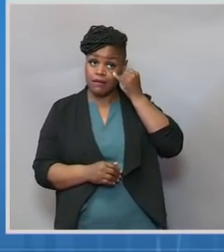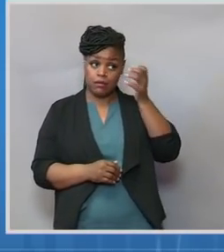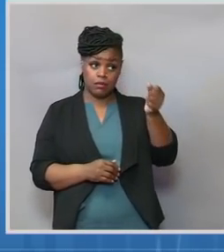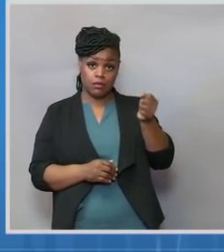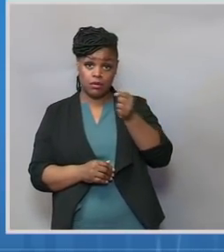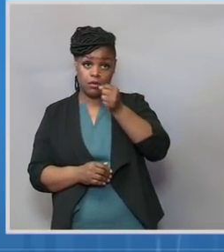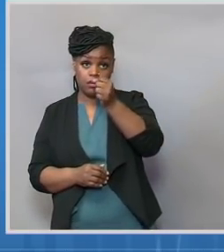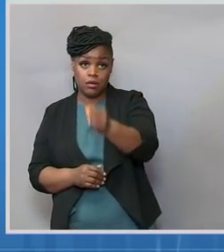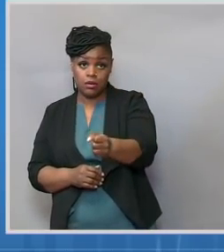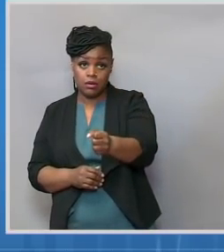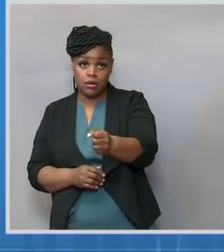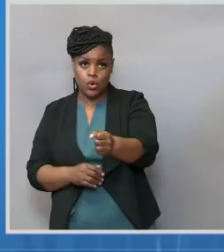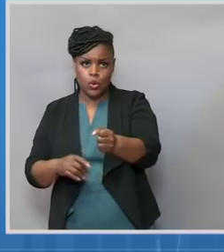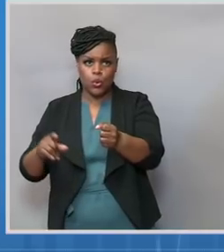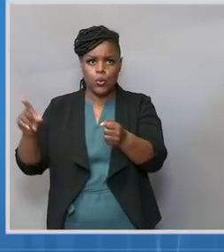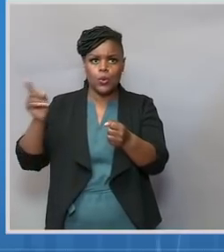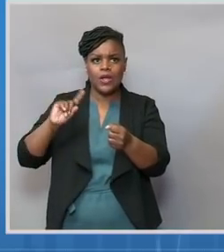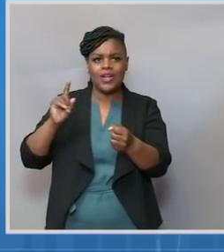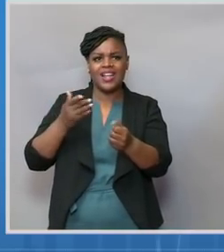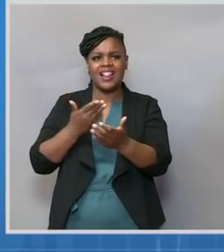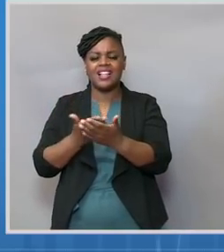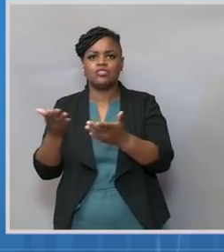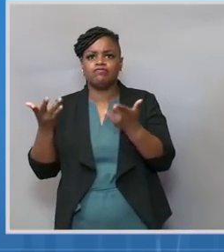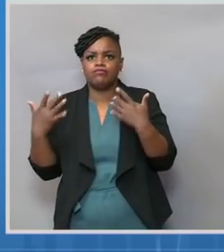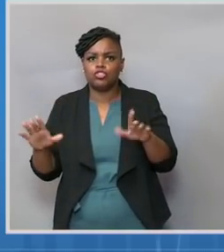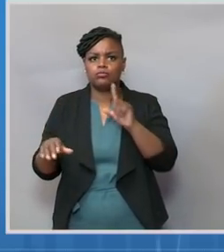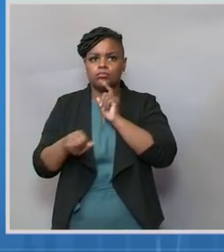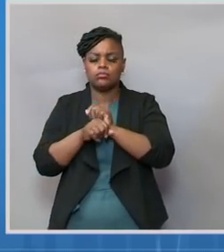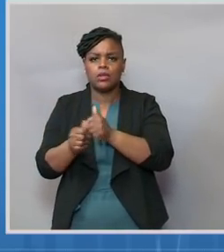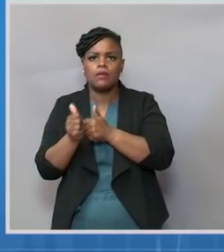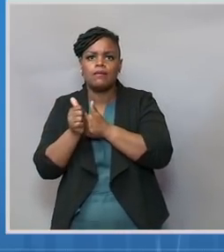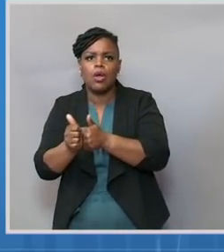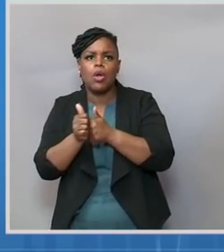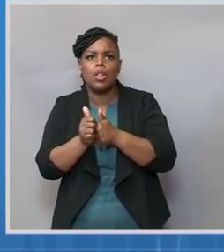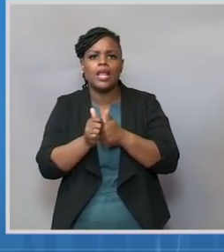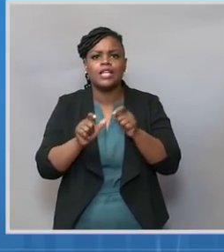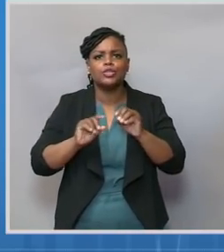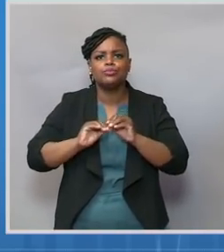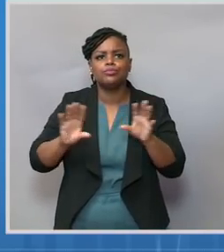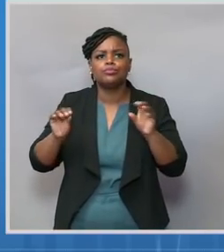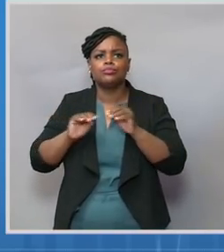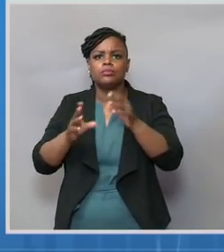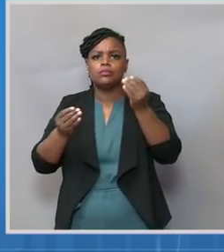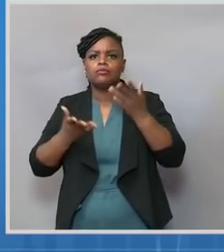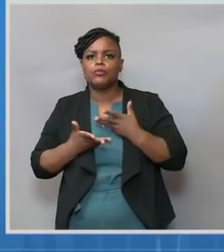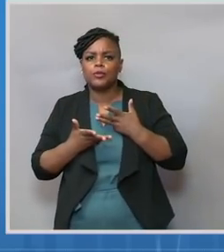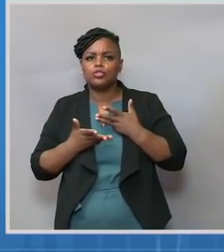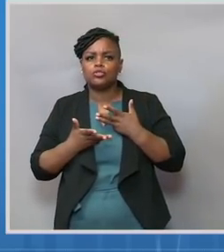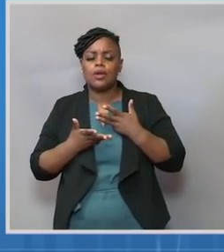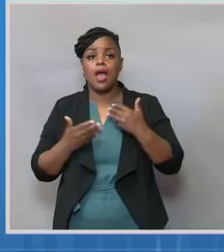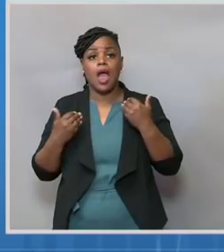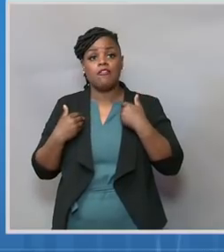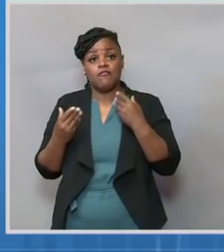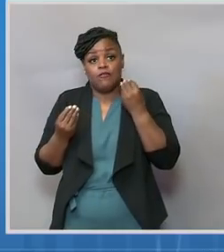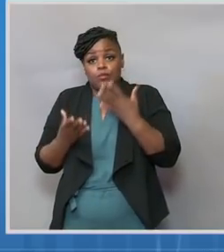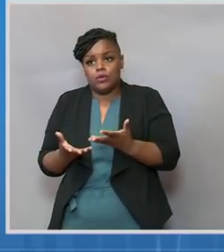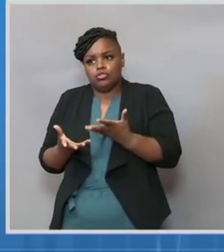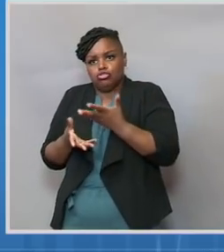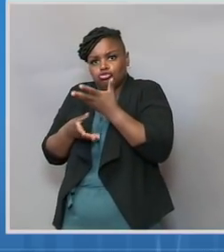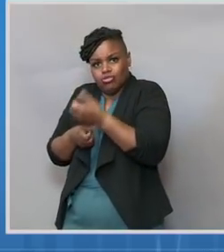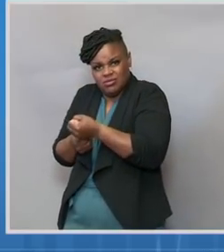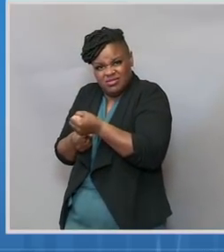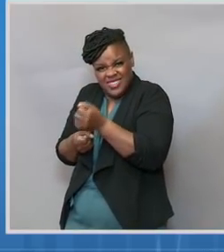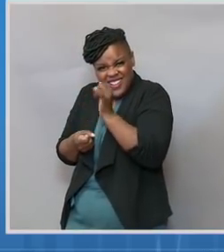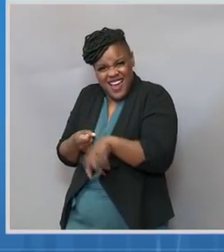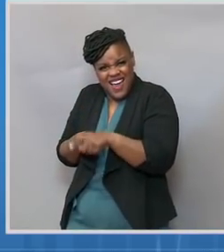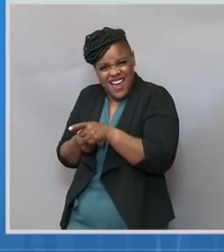platforms that people are already following, we believe we can help get trusted information from trusted sources to people where they already are. It's just